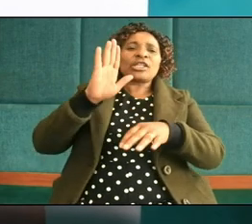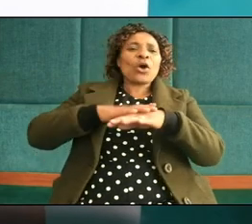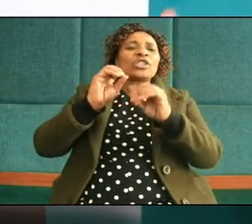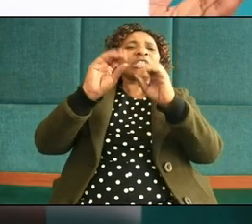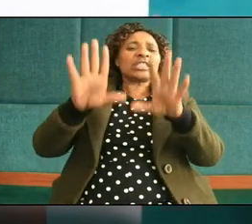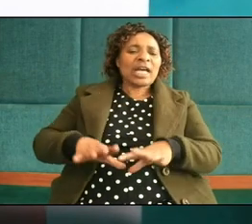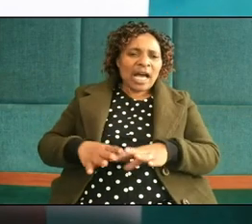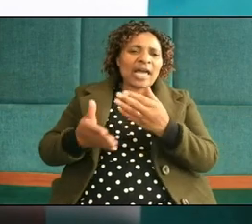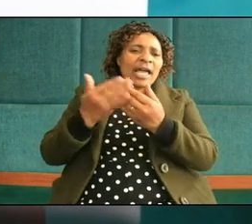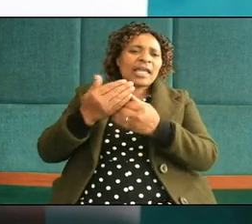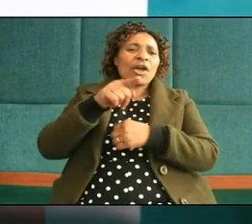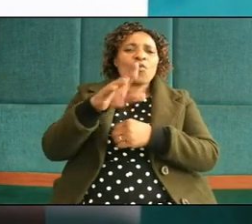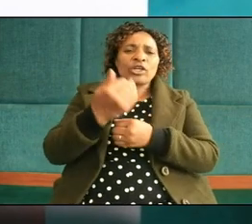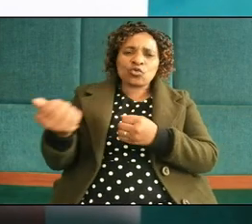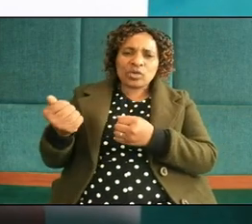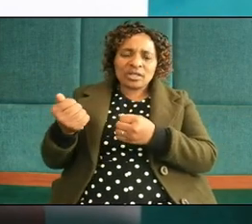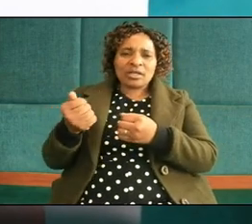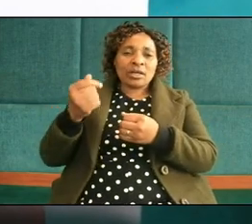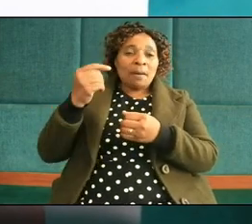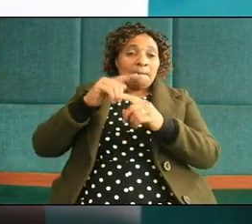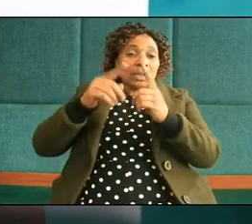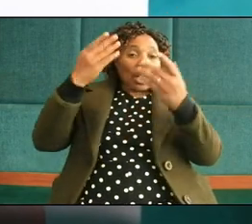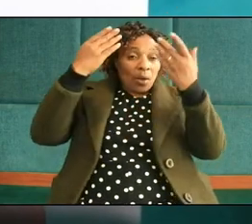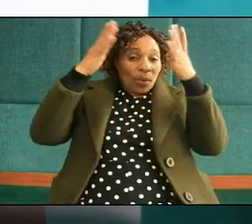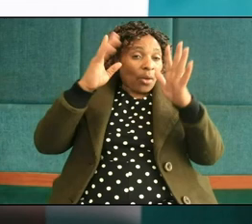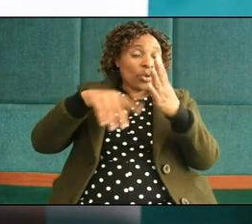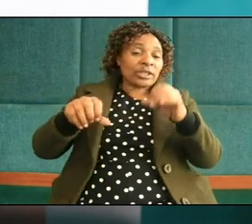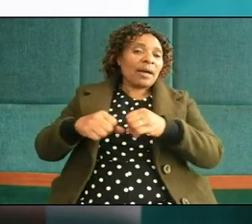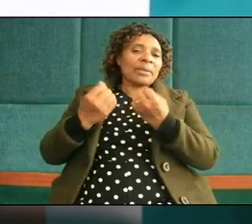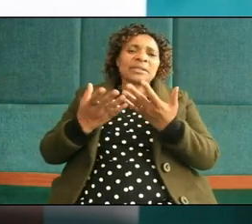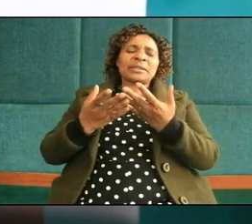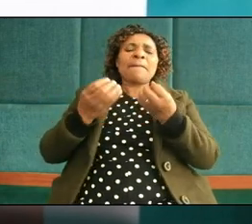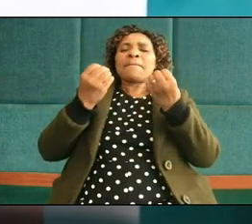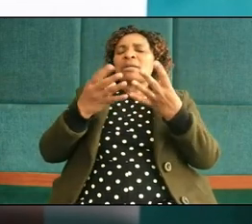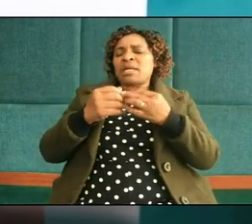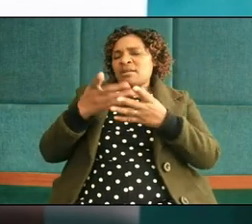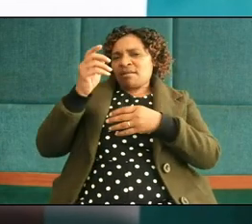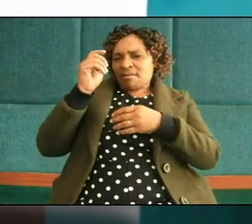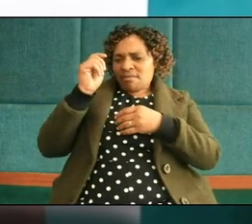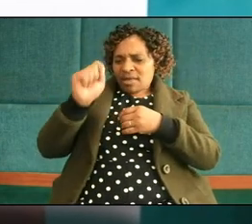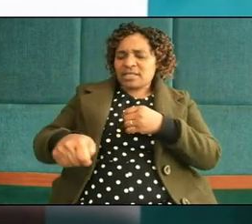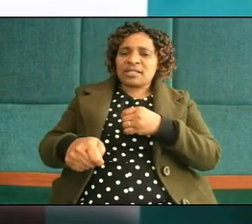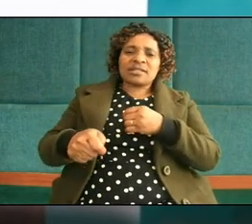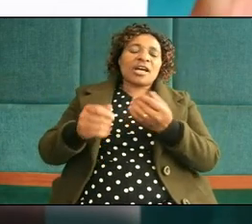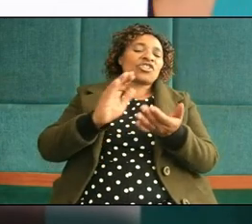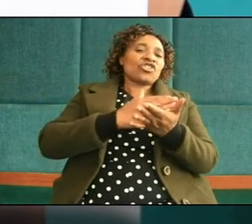teacher but you don't know what is happening many cases have been shared